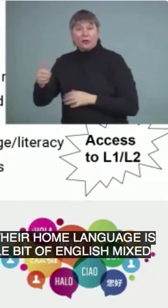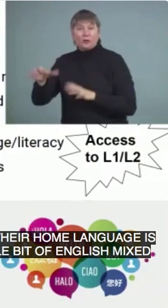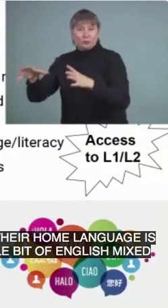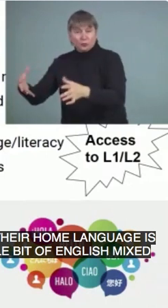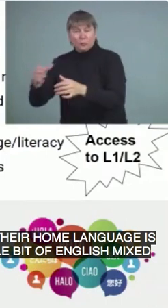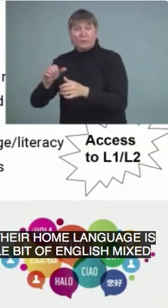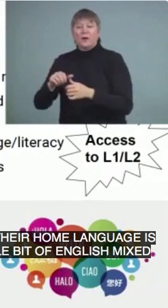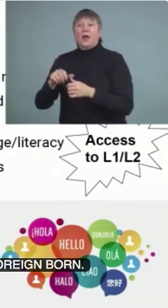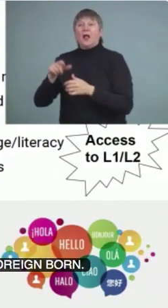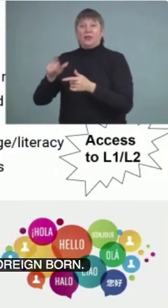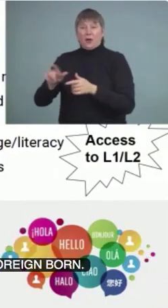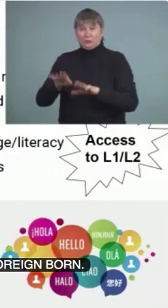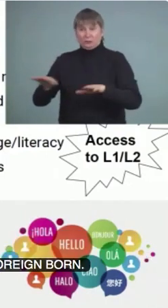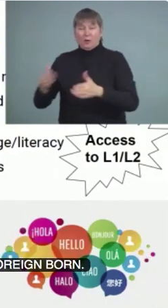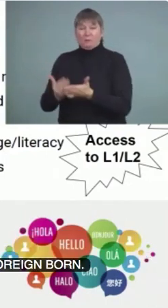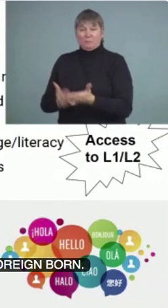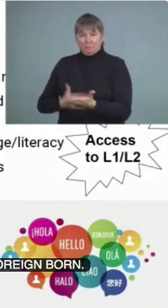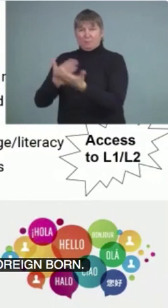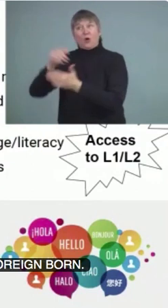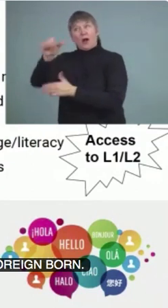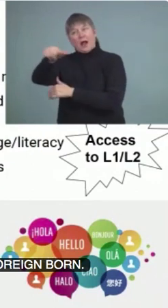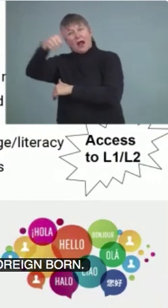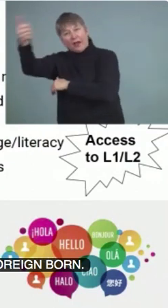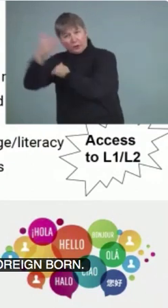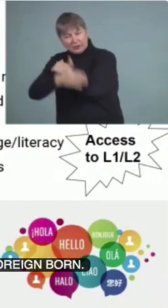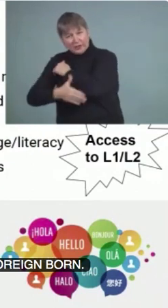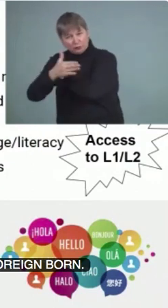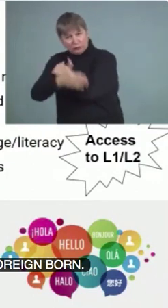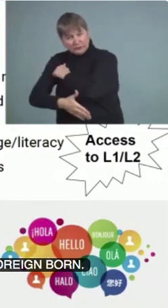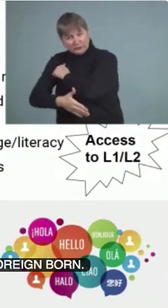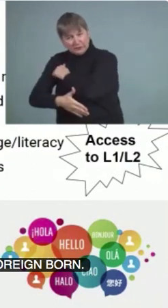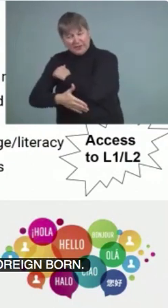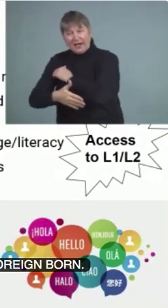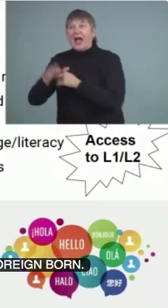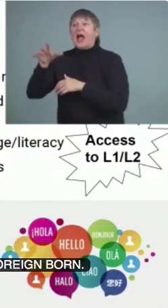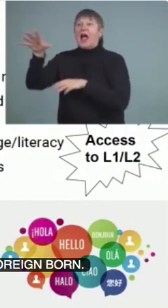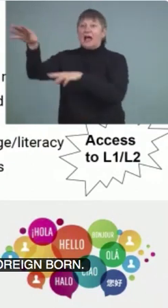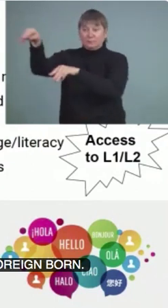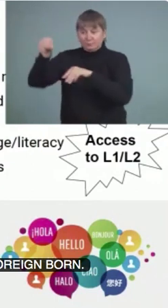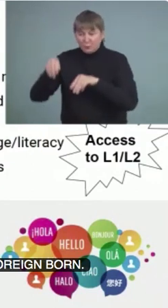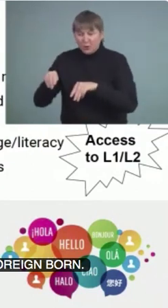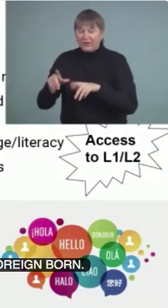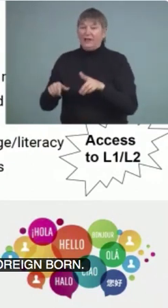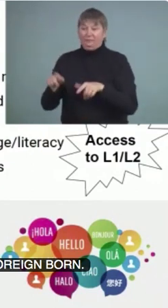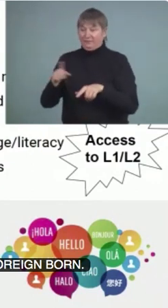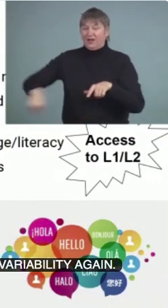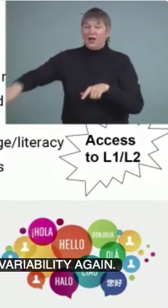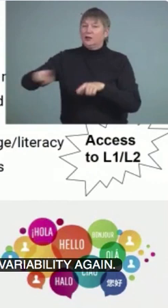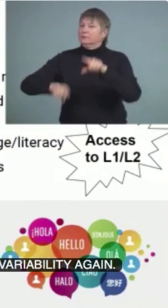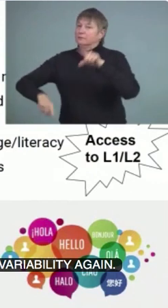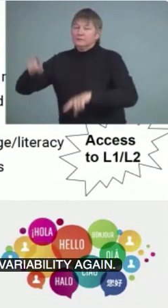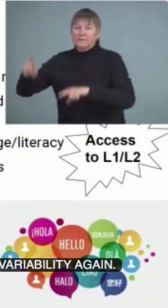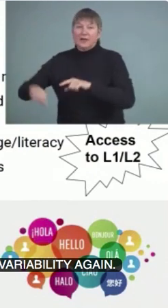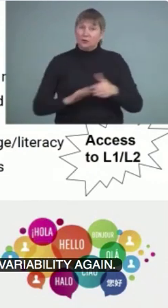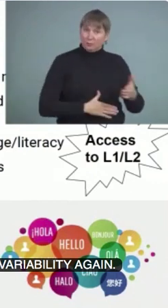And within these two populations, there's lots of variability again. So if you're born in Canada,